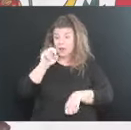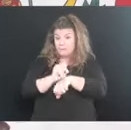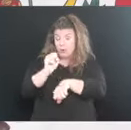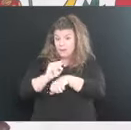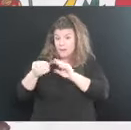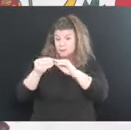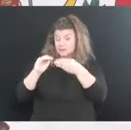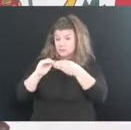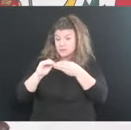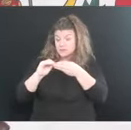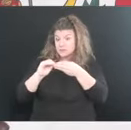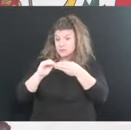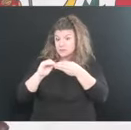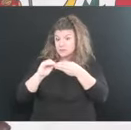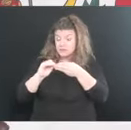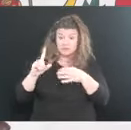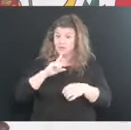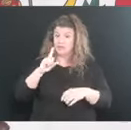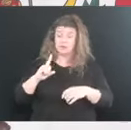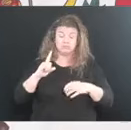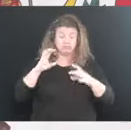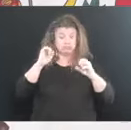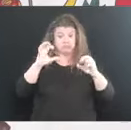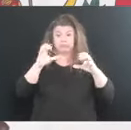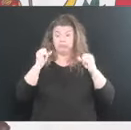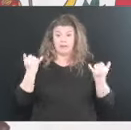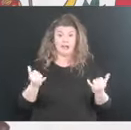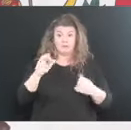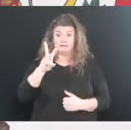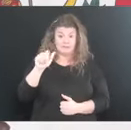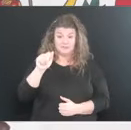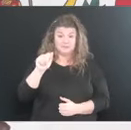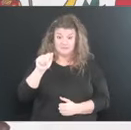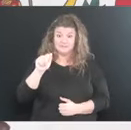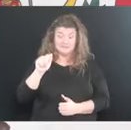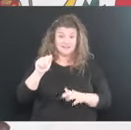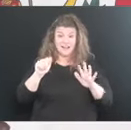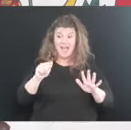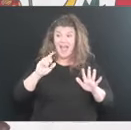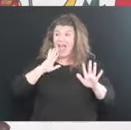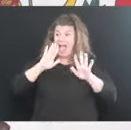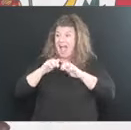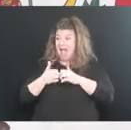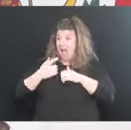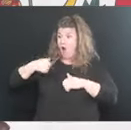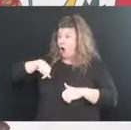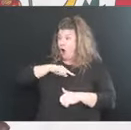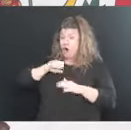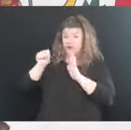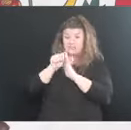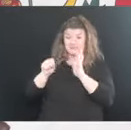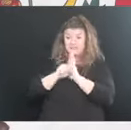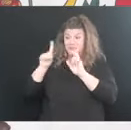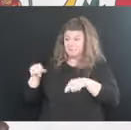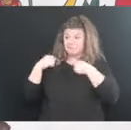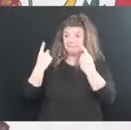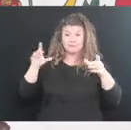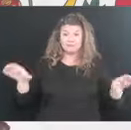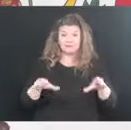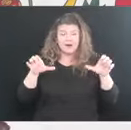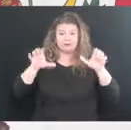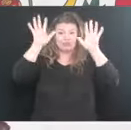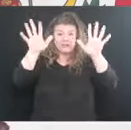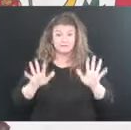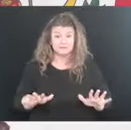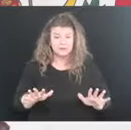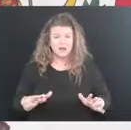off the chart in West Virginia, the absolute, absolutely how West Virginia is doing is terrific. Can